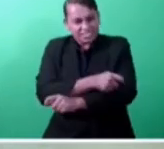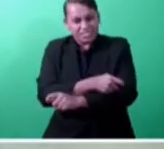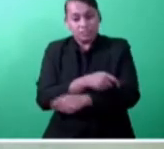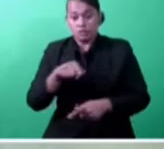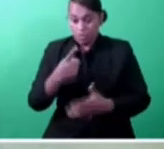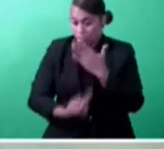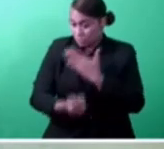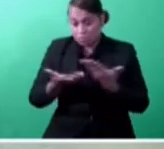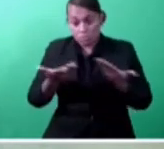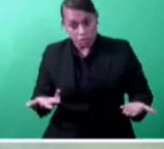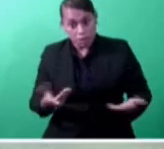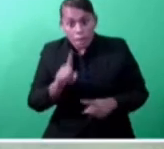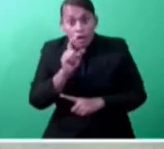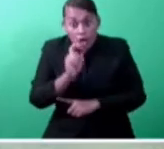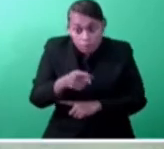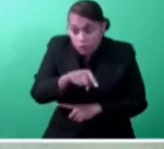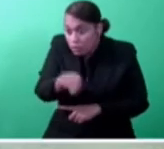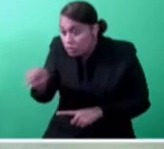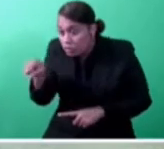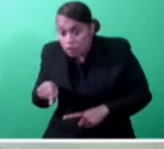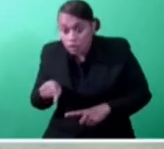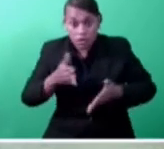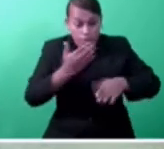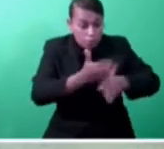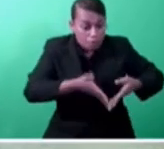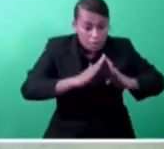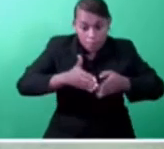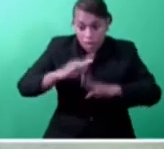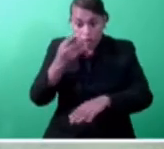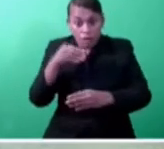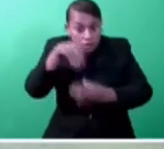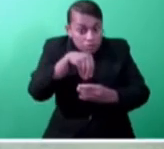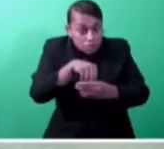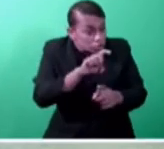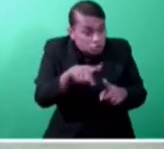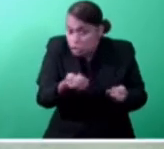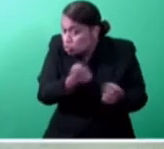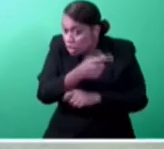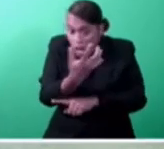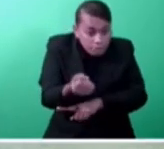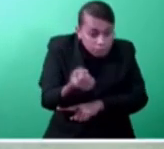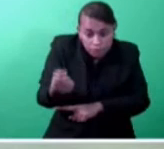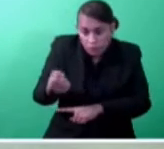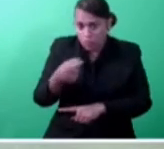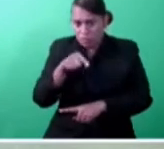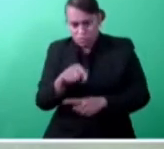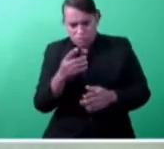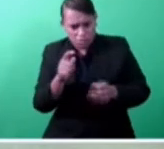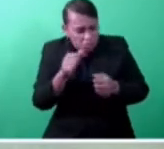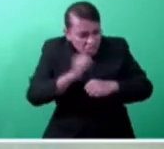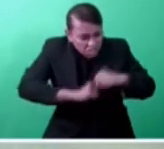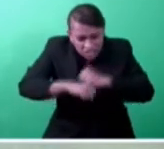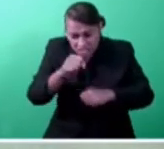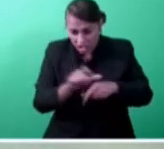required to notify the relevant agencies if there is a change in the structure within the license period.